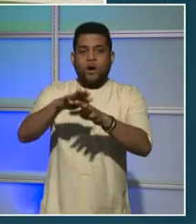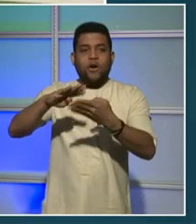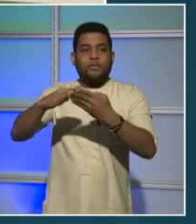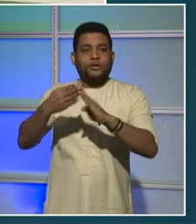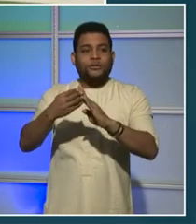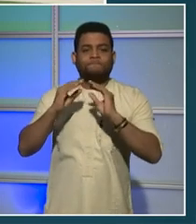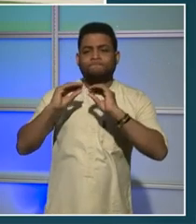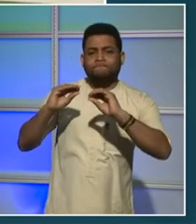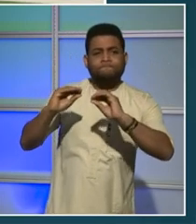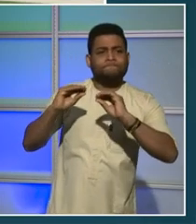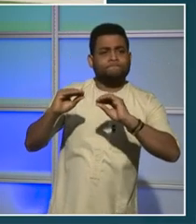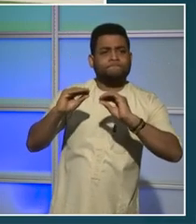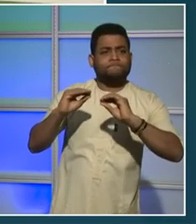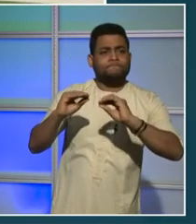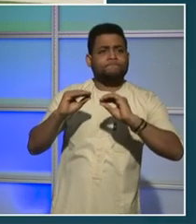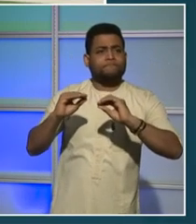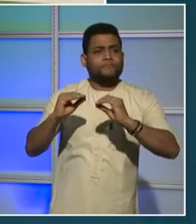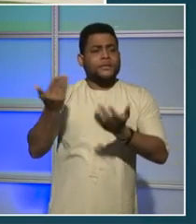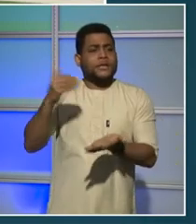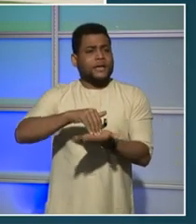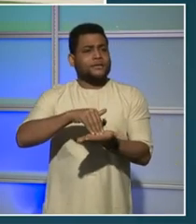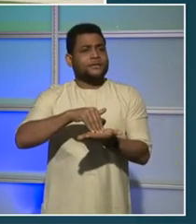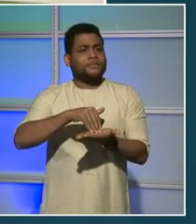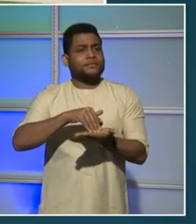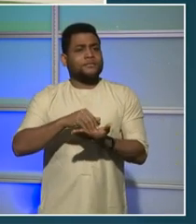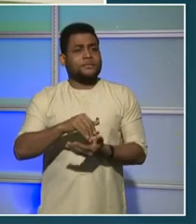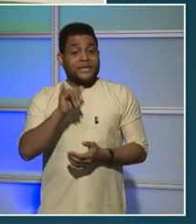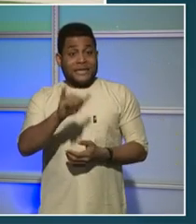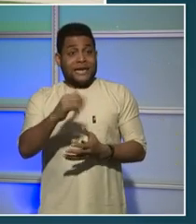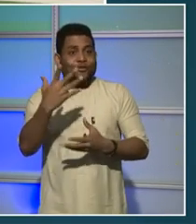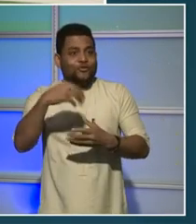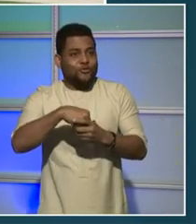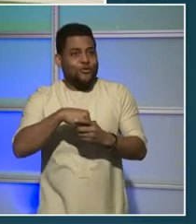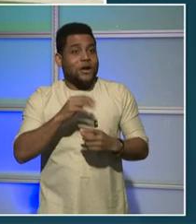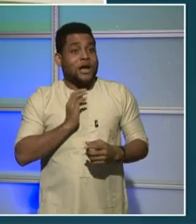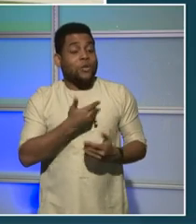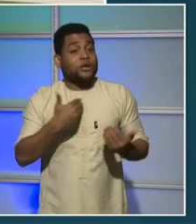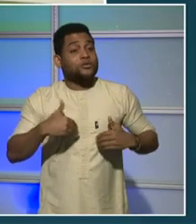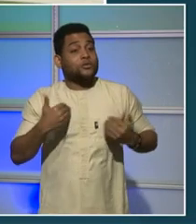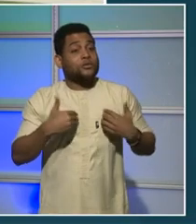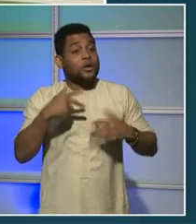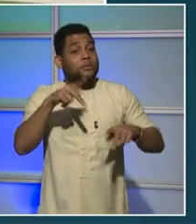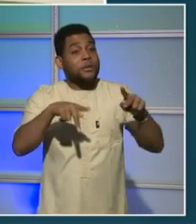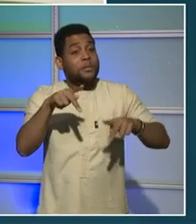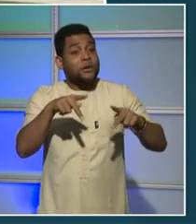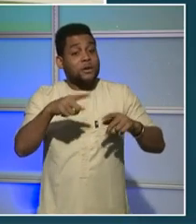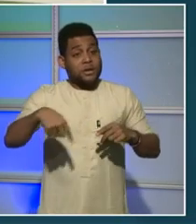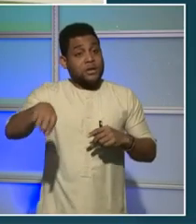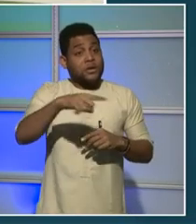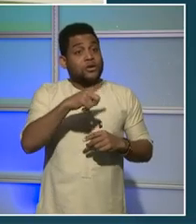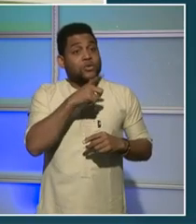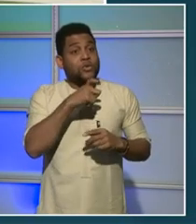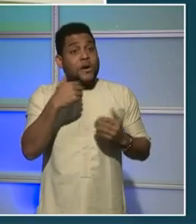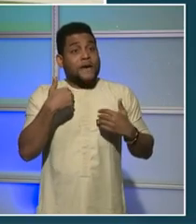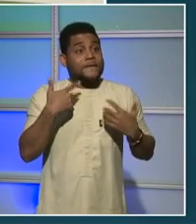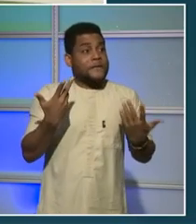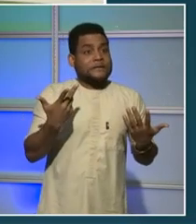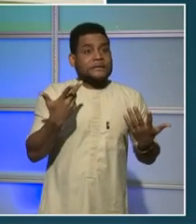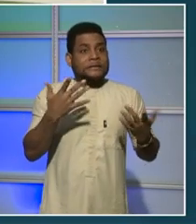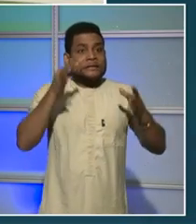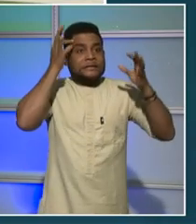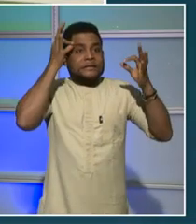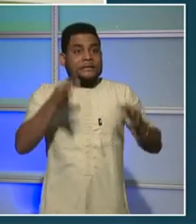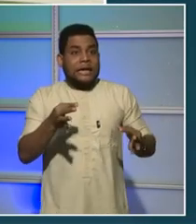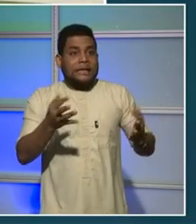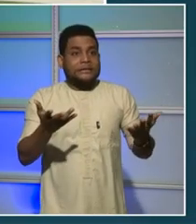community. That includes our young people who find themselves in situations where they made poor decisions. We're